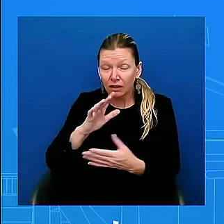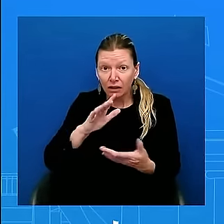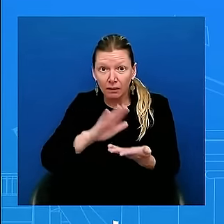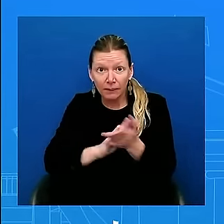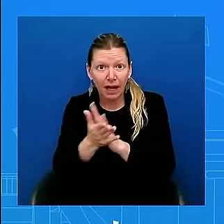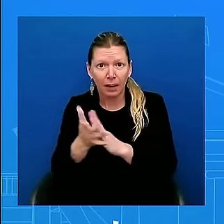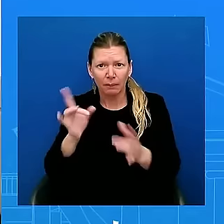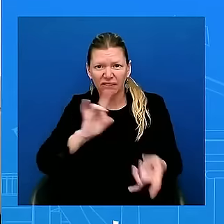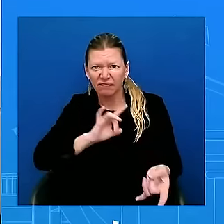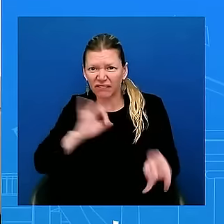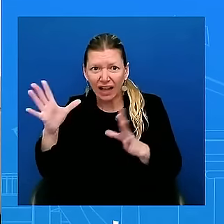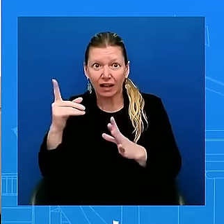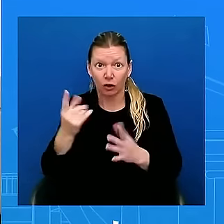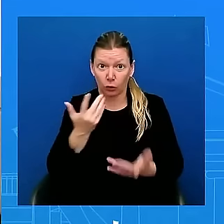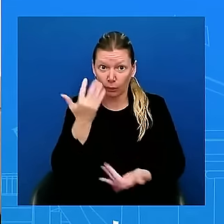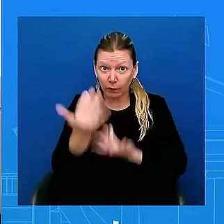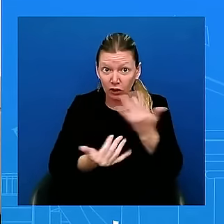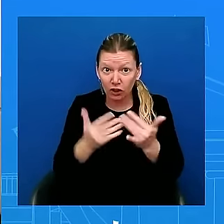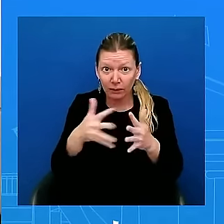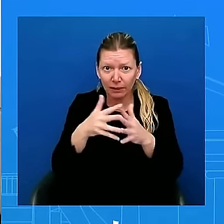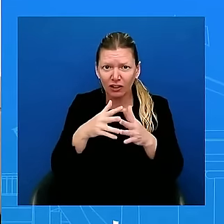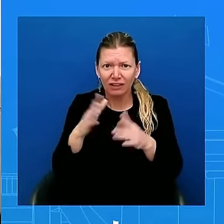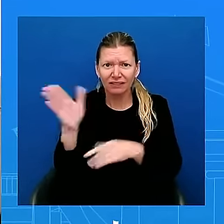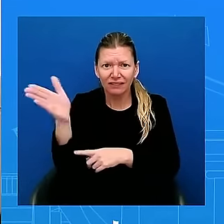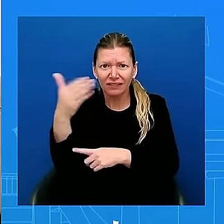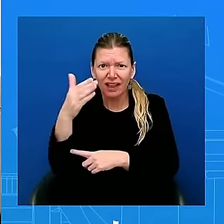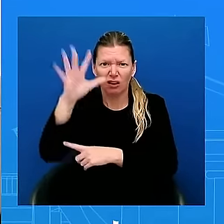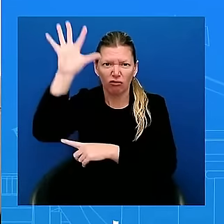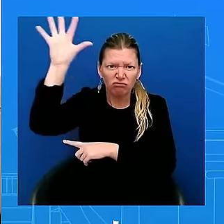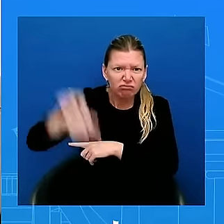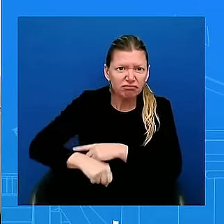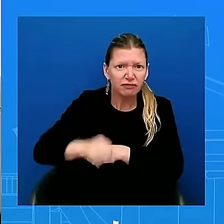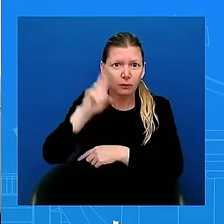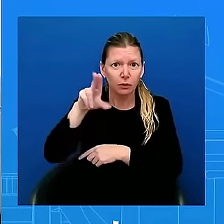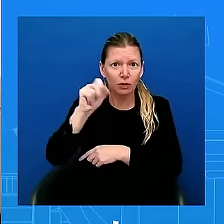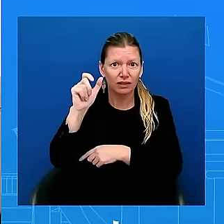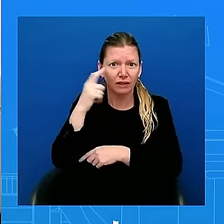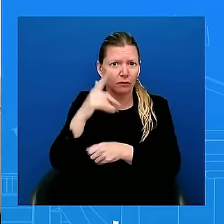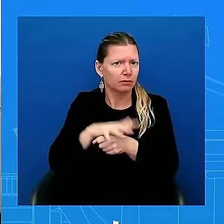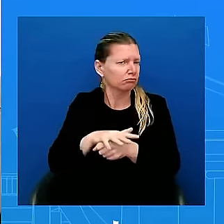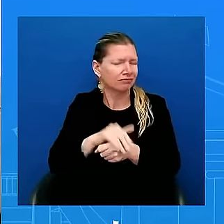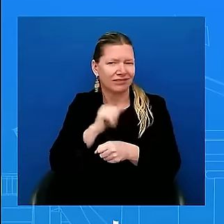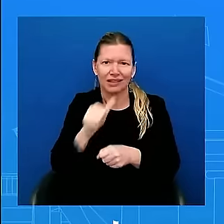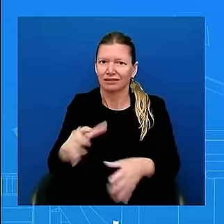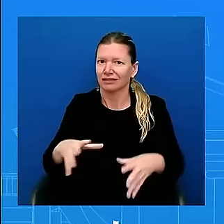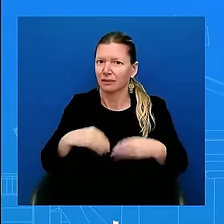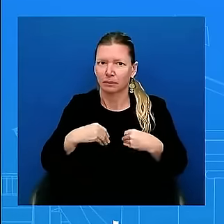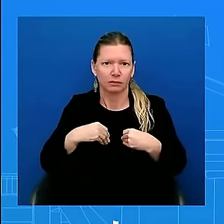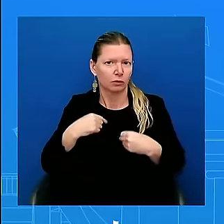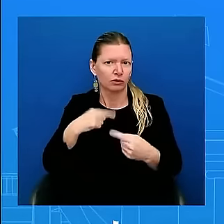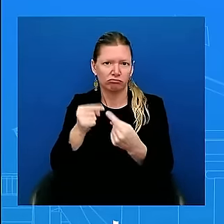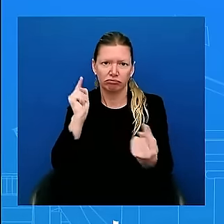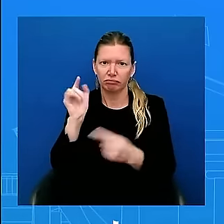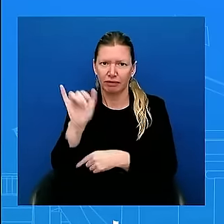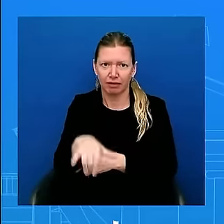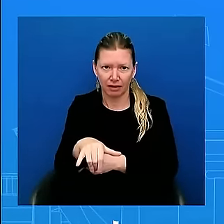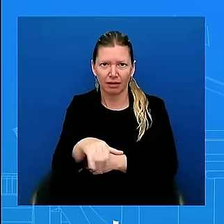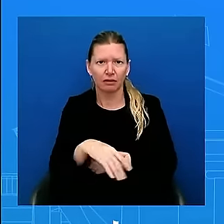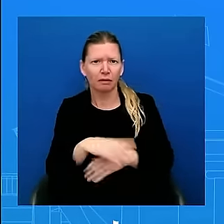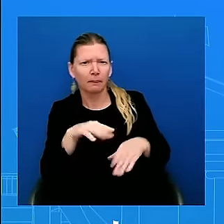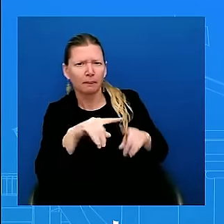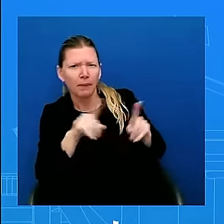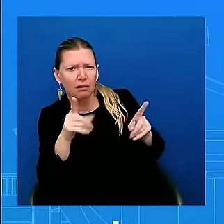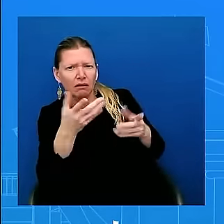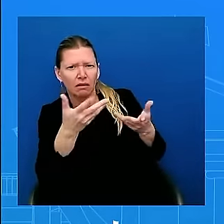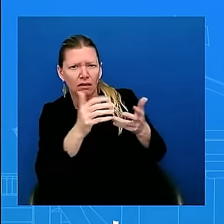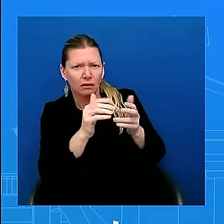that. Are these protests pro-Palestinian, pro-Hamas, anti-Israel? How do you characterize what we're seeing? I think it's a little bit of all those things. I mean, I